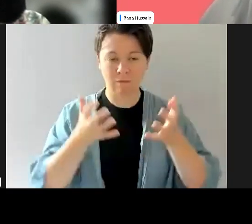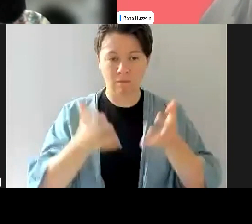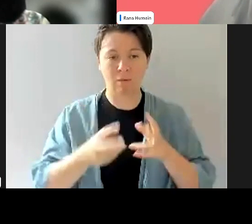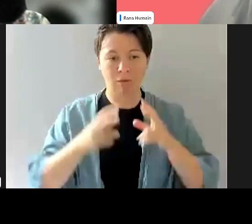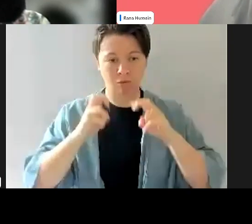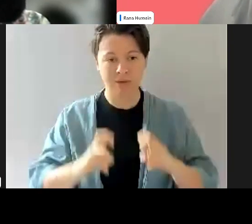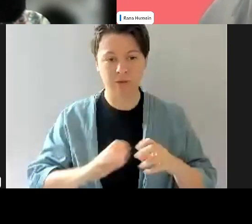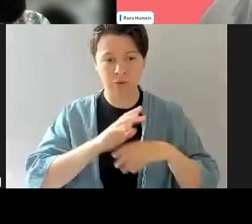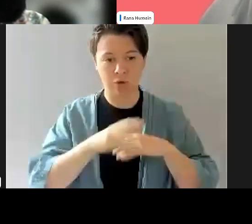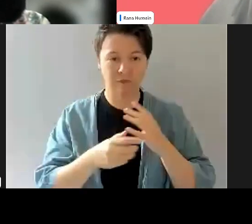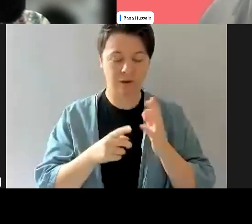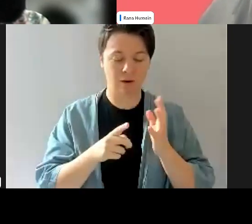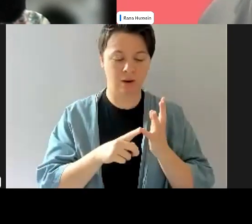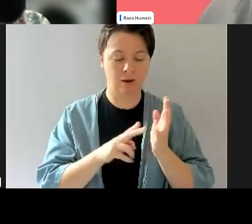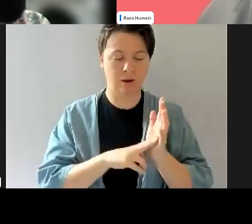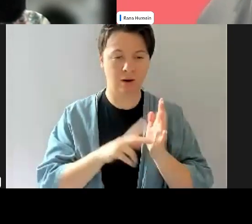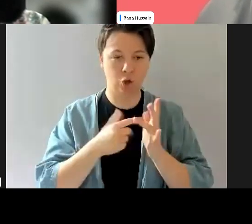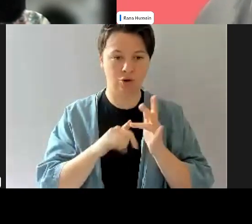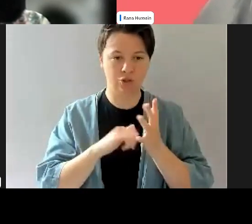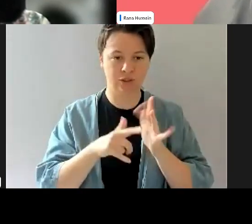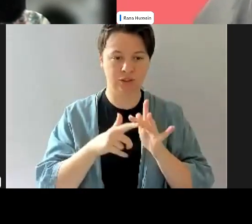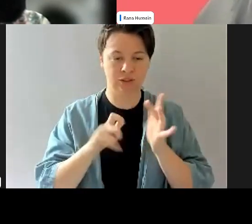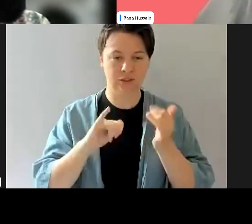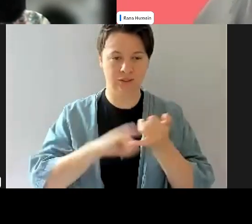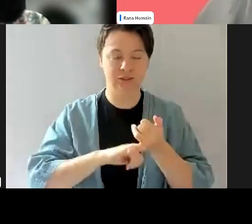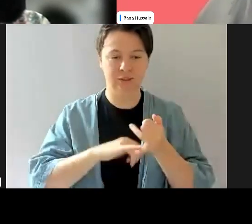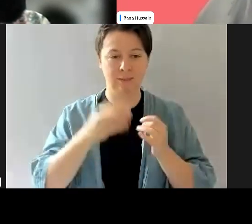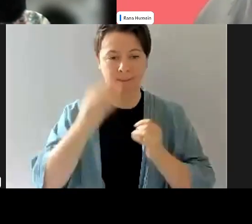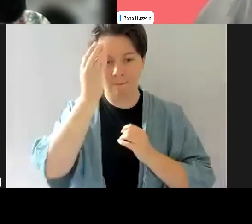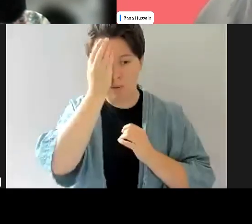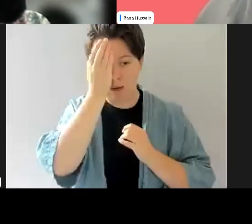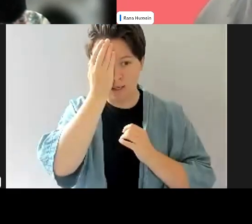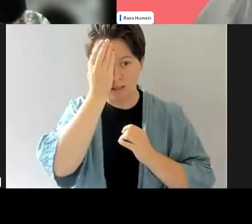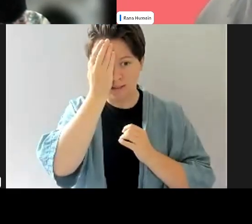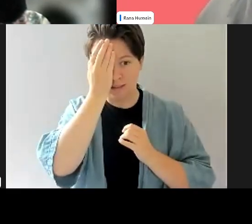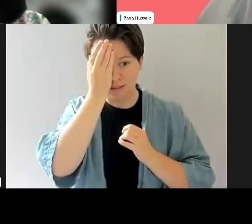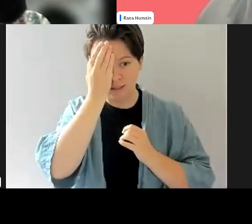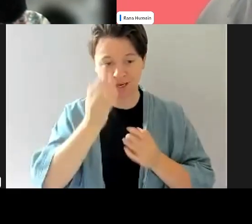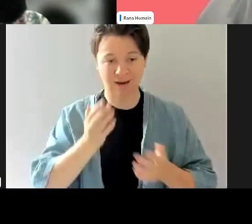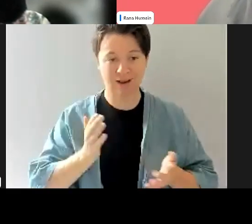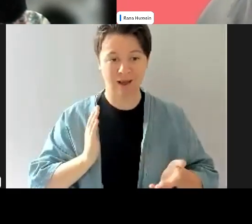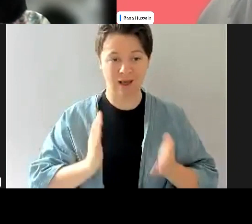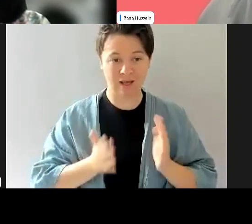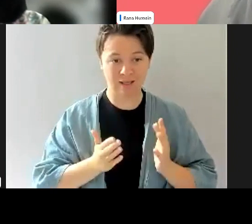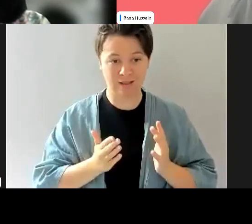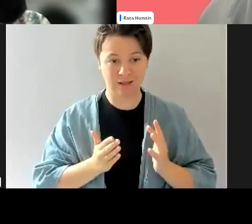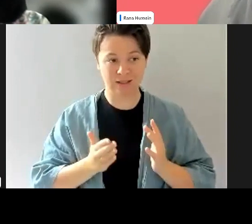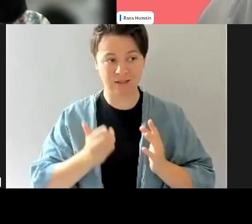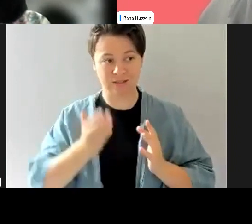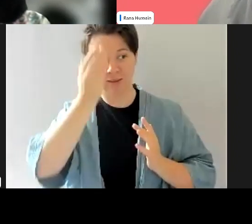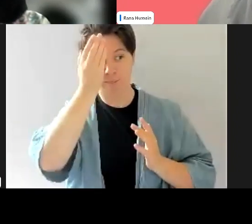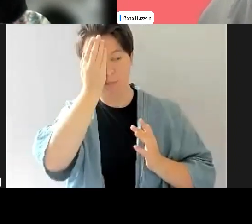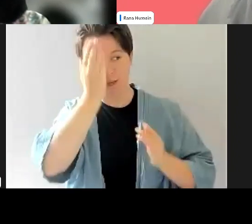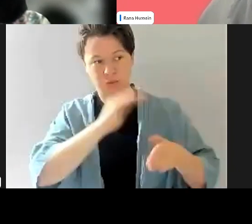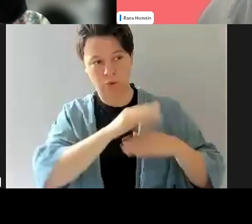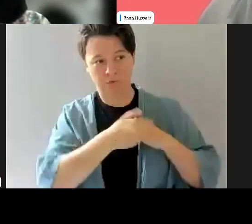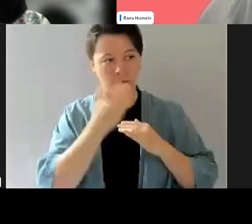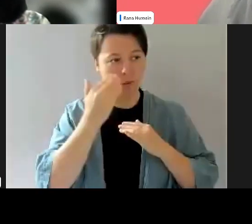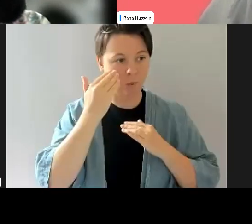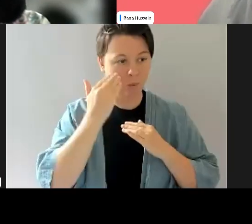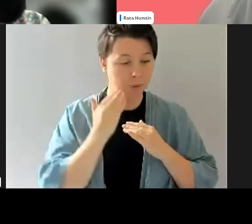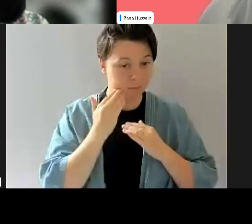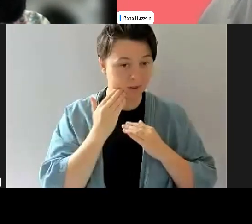and especially around athletes having an unconscious bias towards women, um, and men being more closely